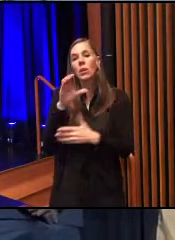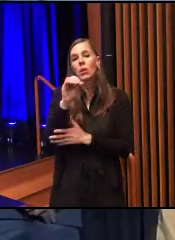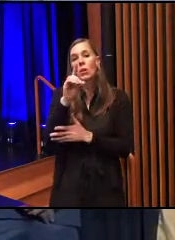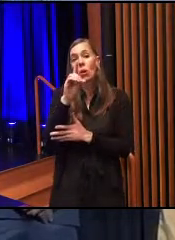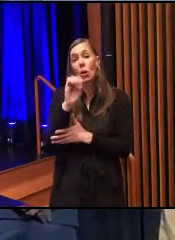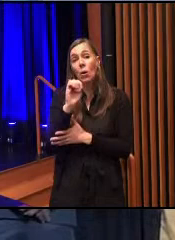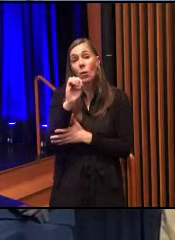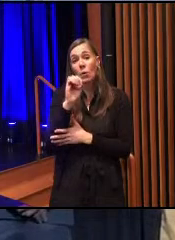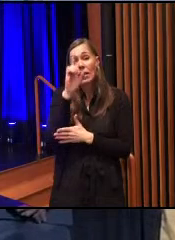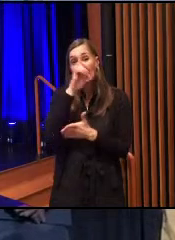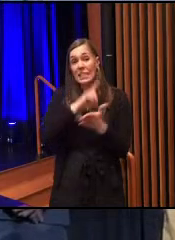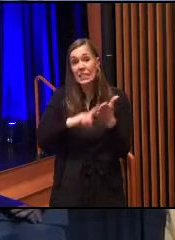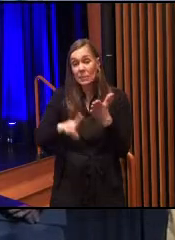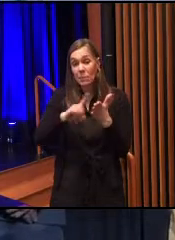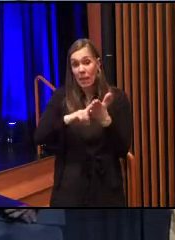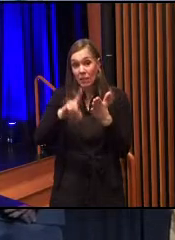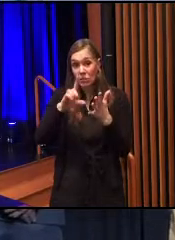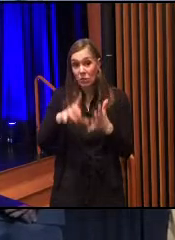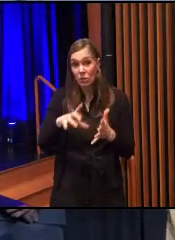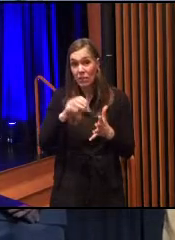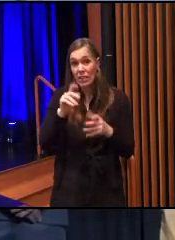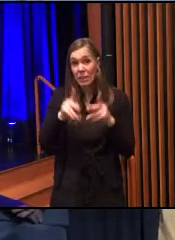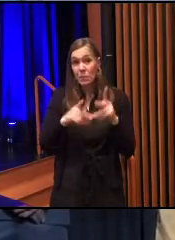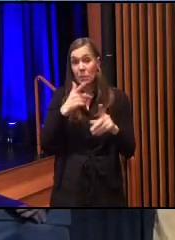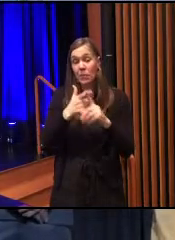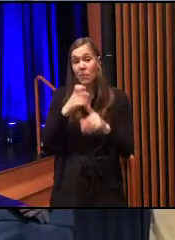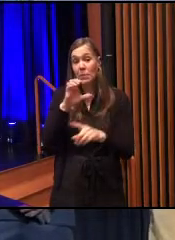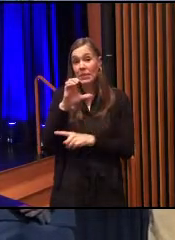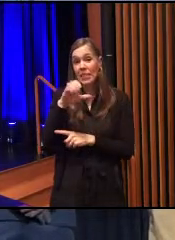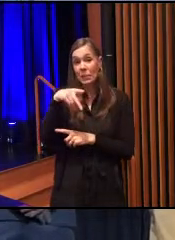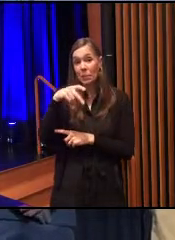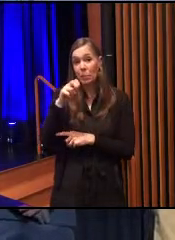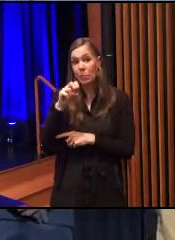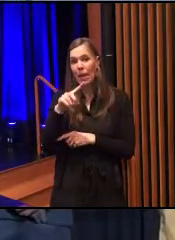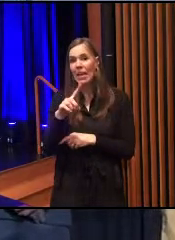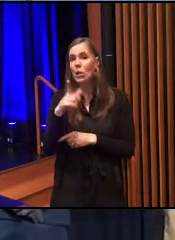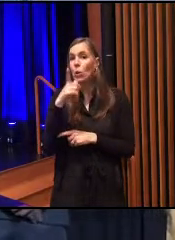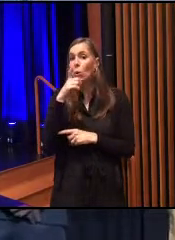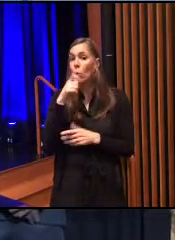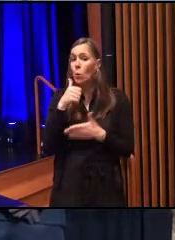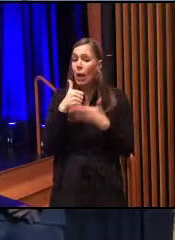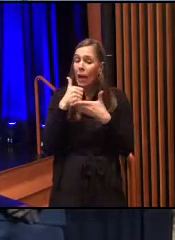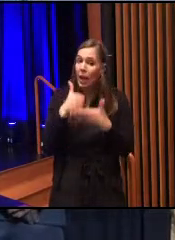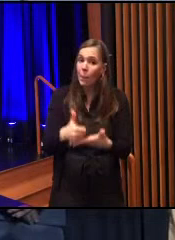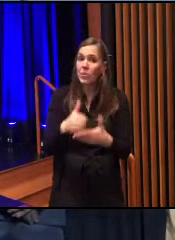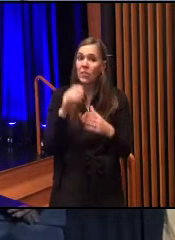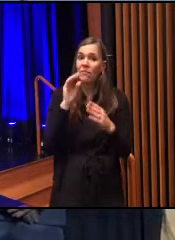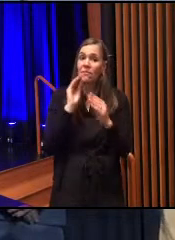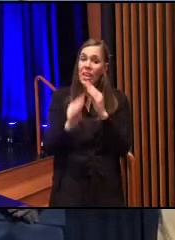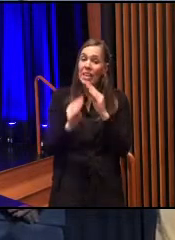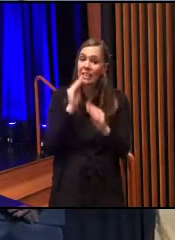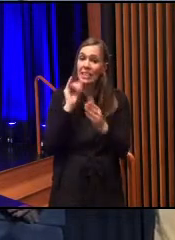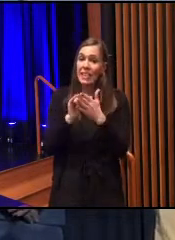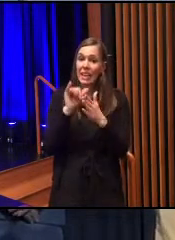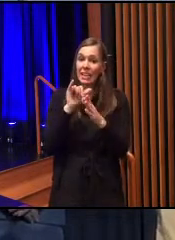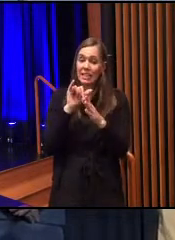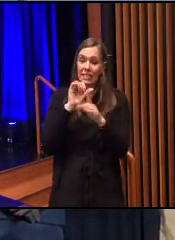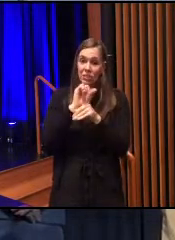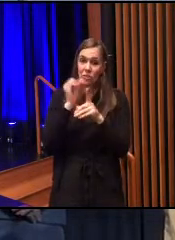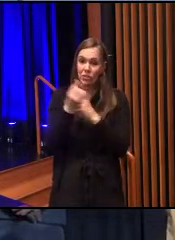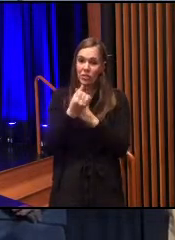inspectors and the folks from CPED who helped take action. But I just want to point out that Lancaster